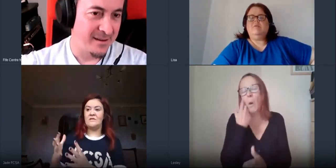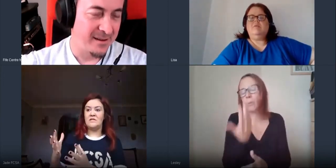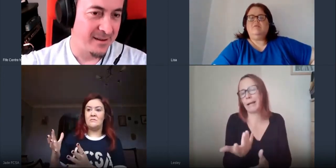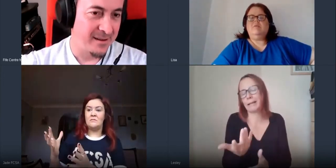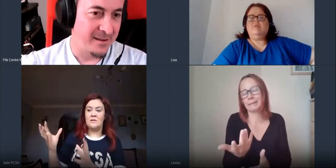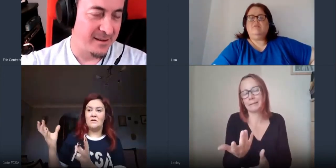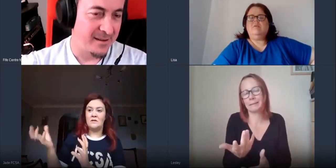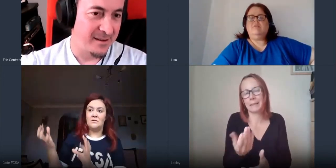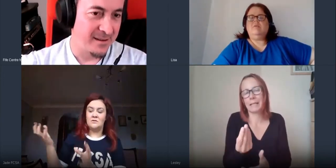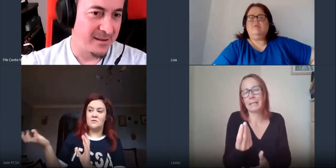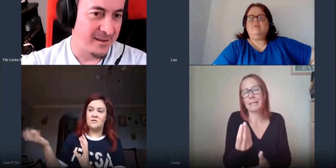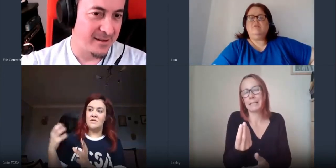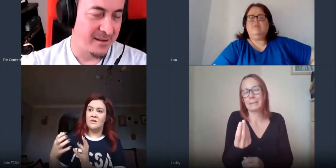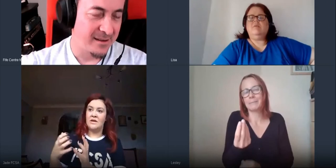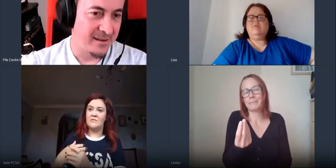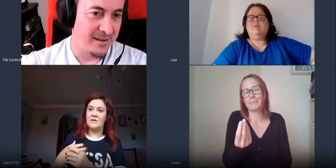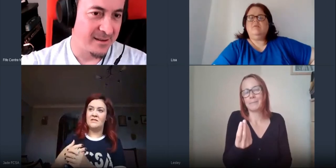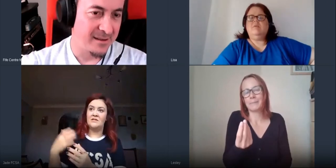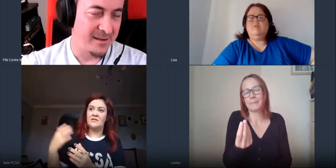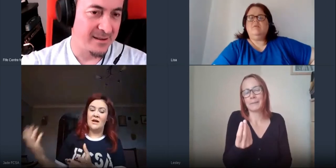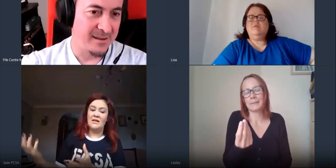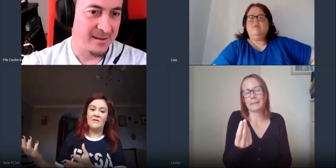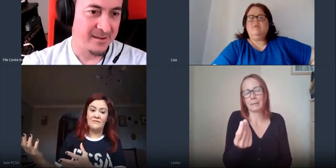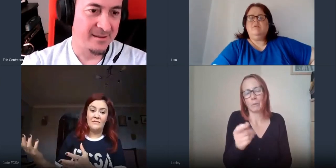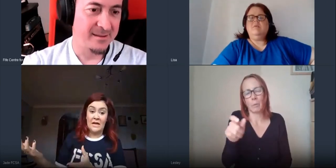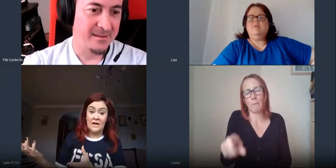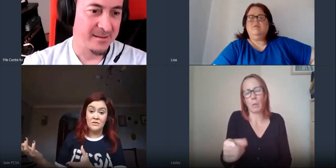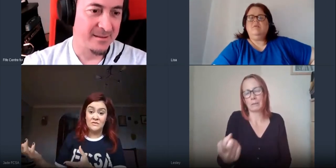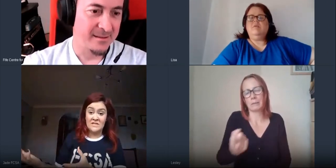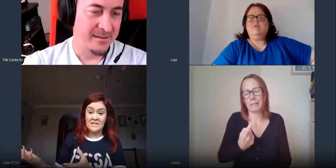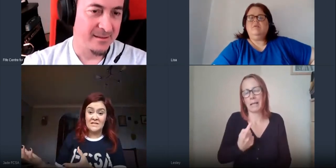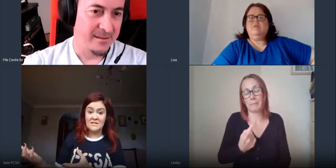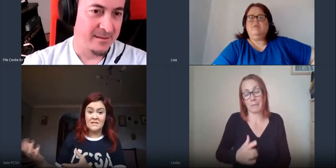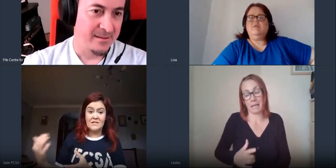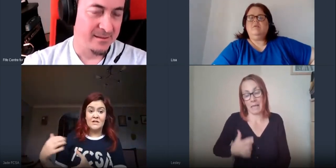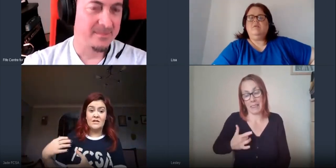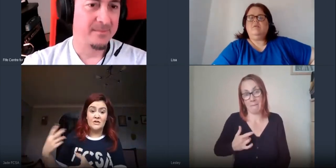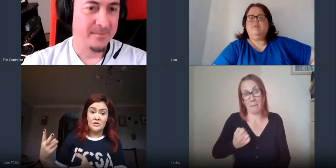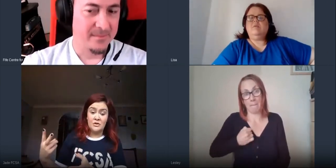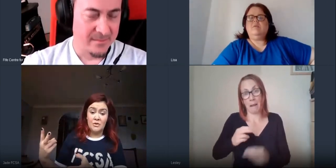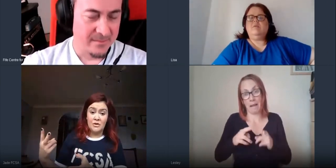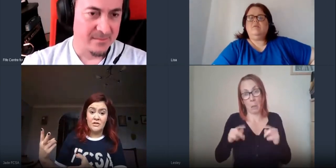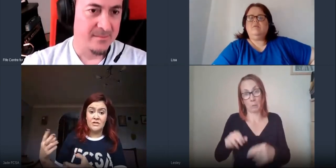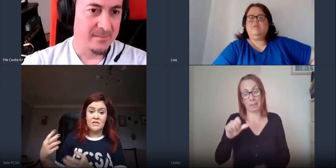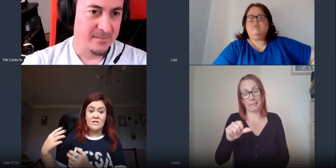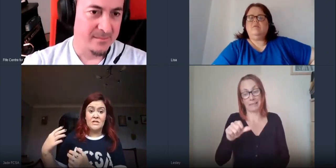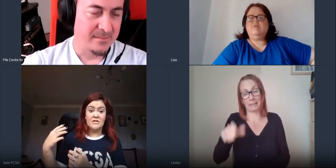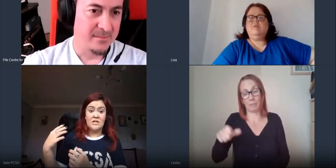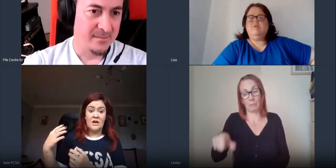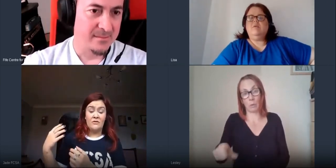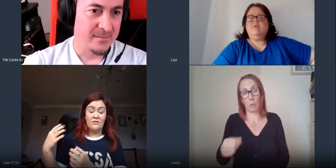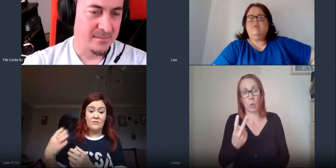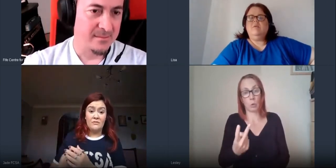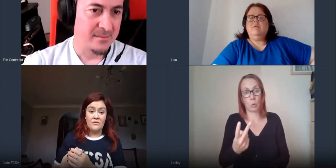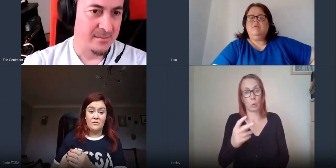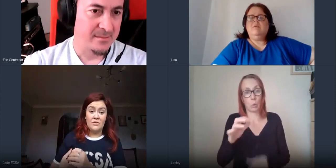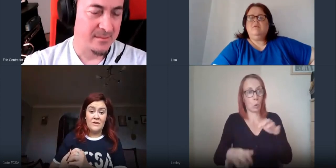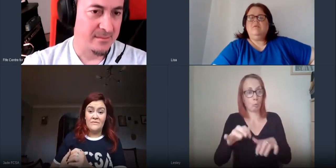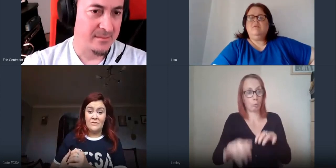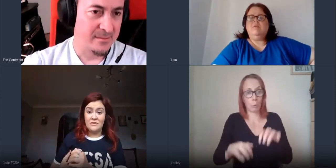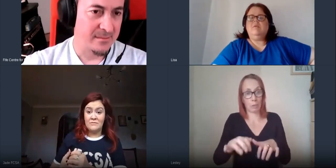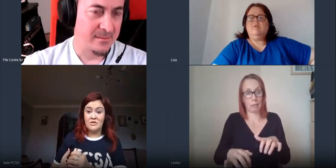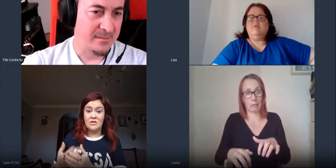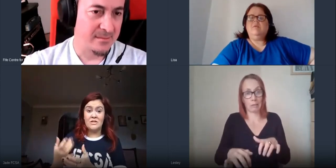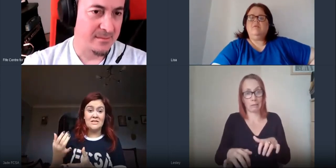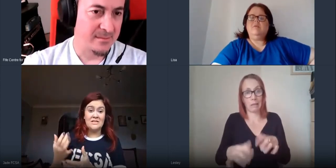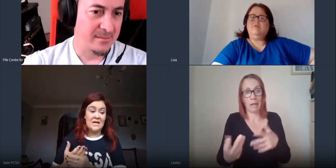there are some somebody who came to me and said you know i live in a household of six there are two computers there's now you know three full